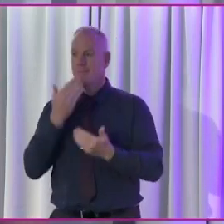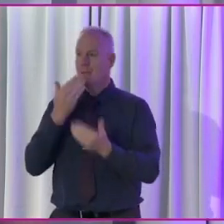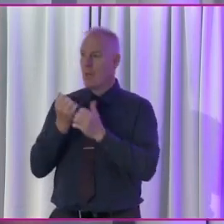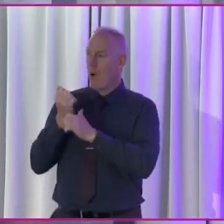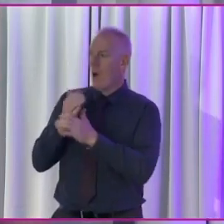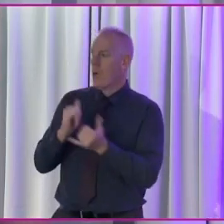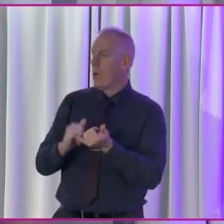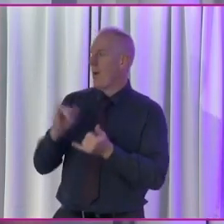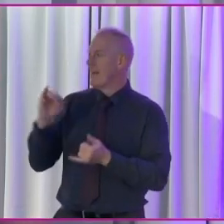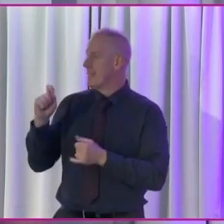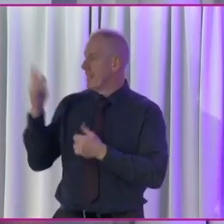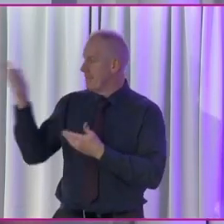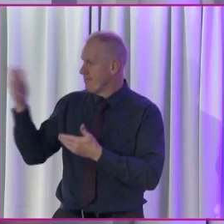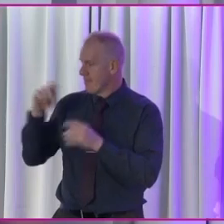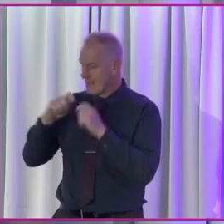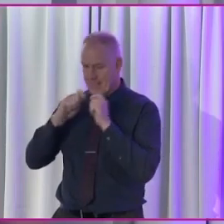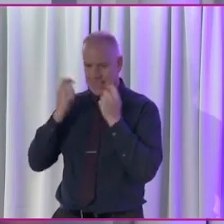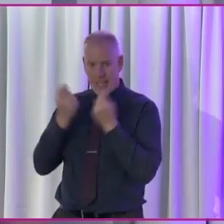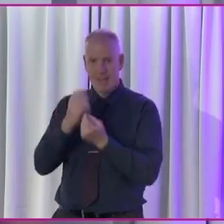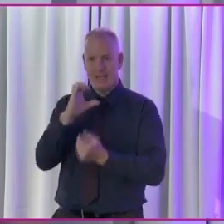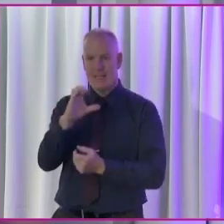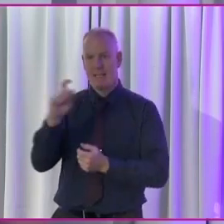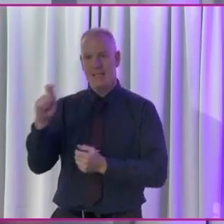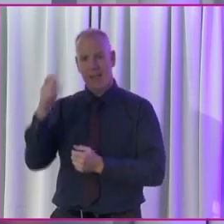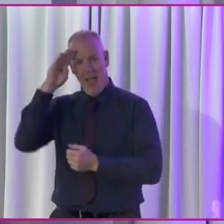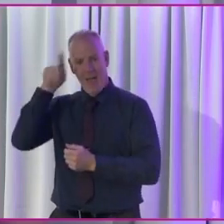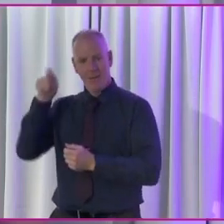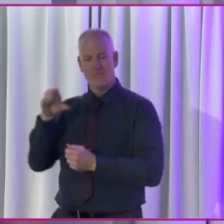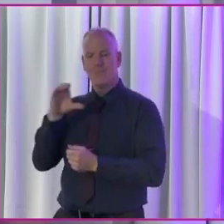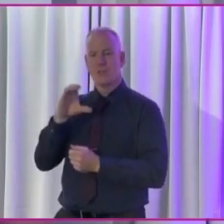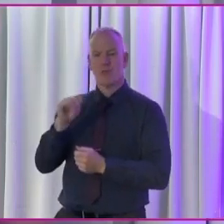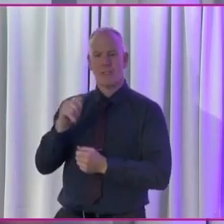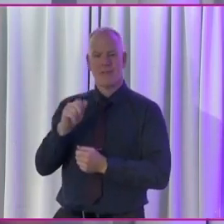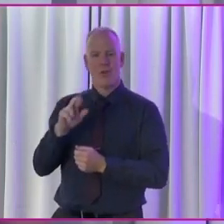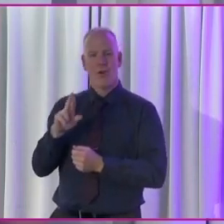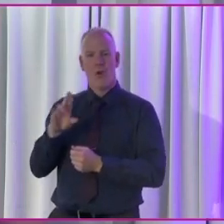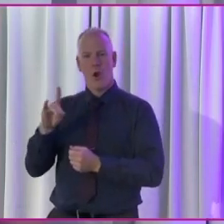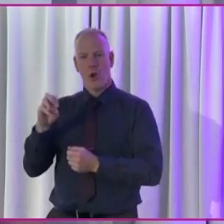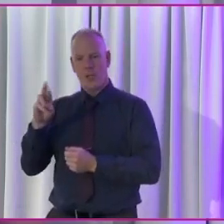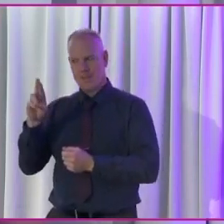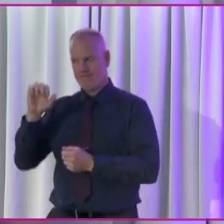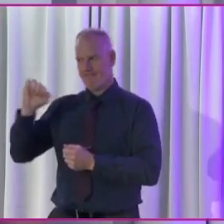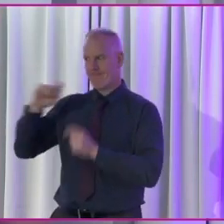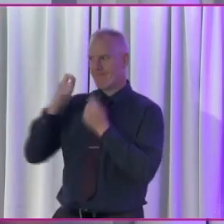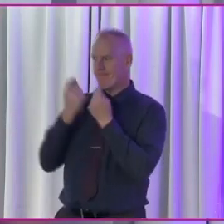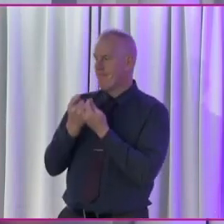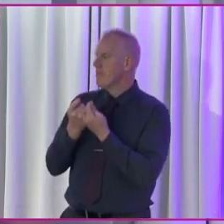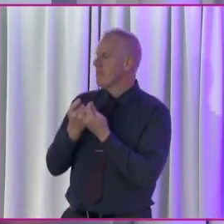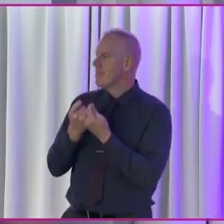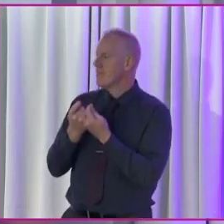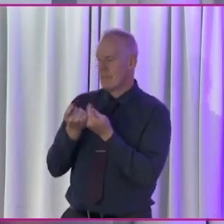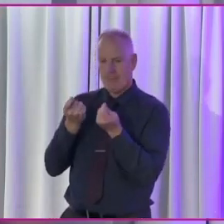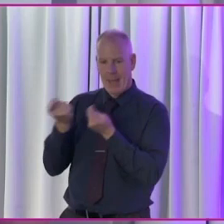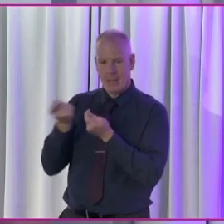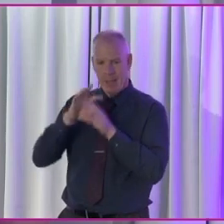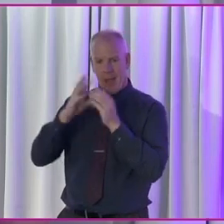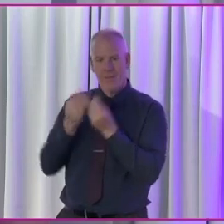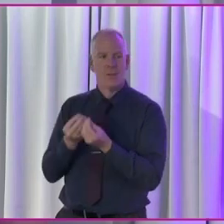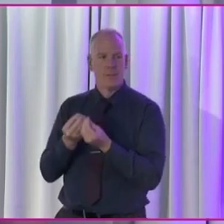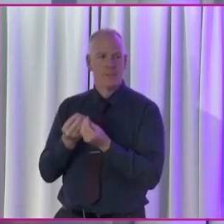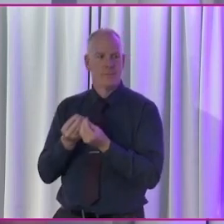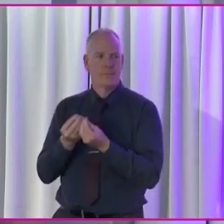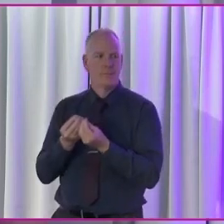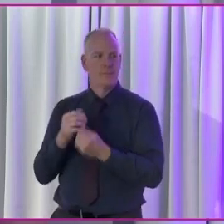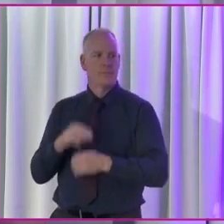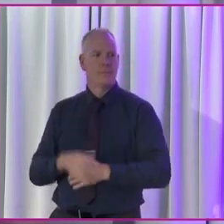you also to the IT team, CT Ireland. So that's Christopher Hurtie and all his team managing it all very